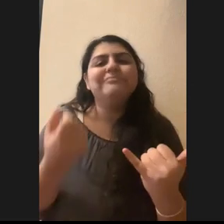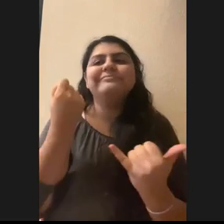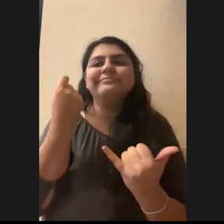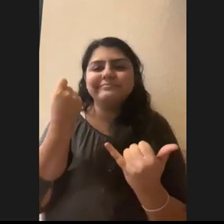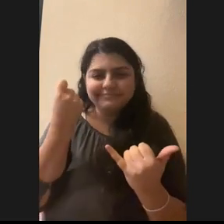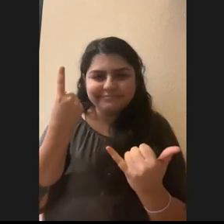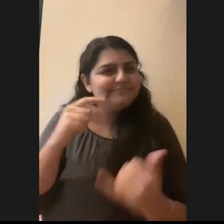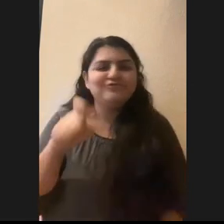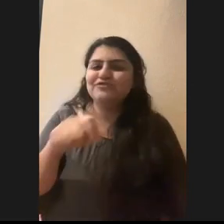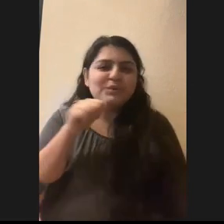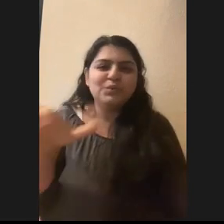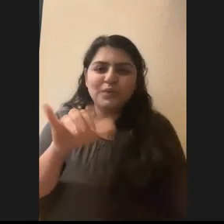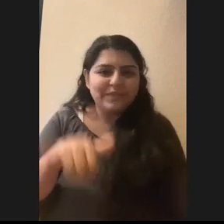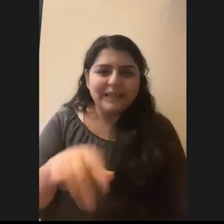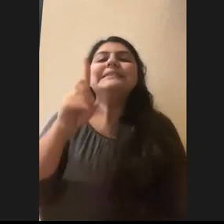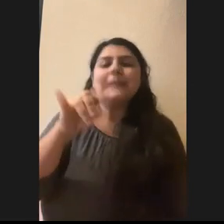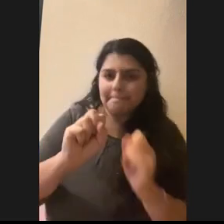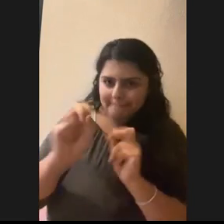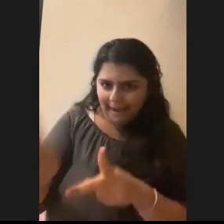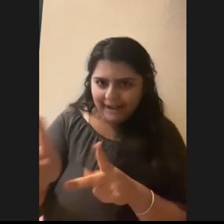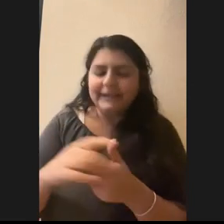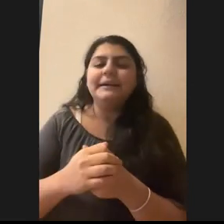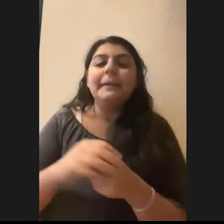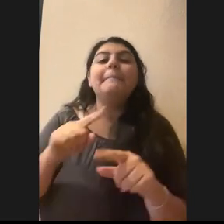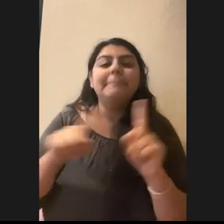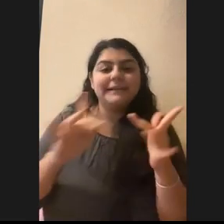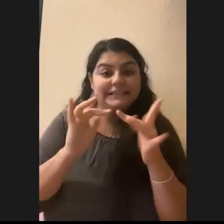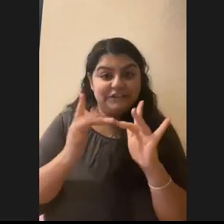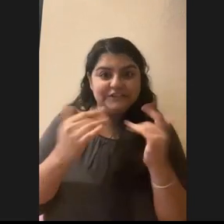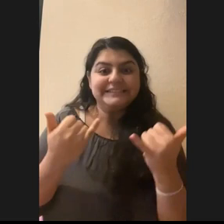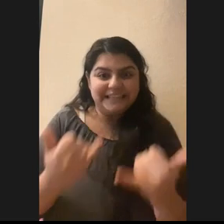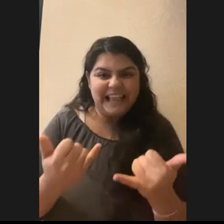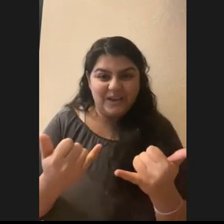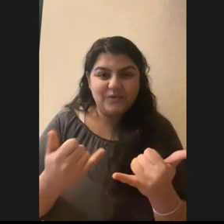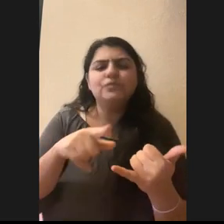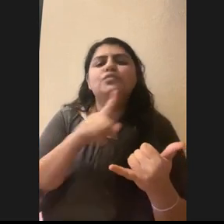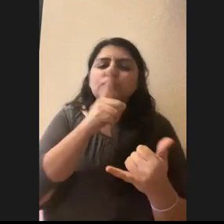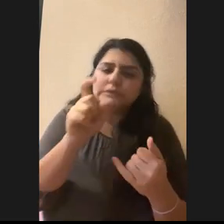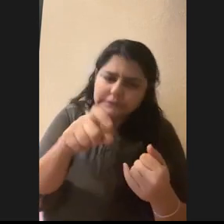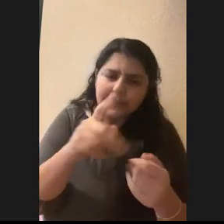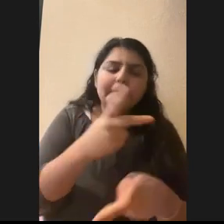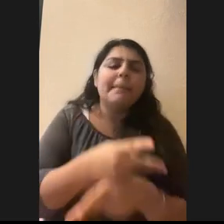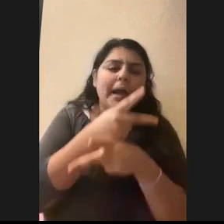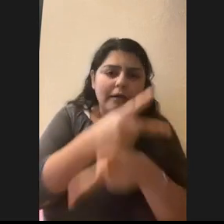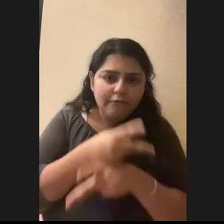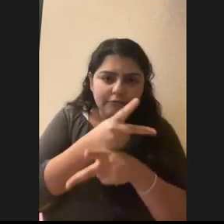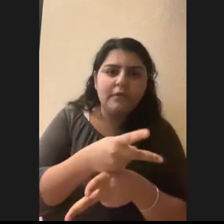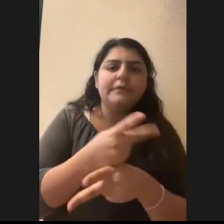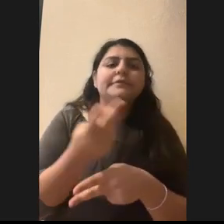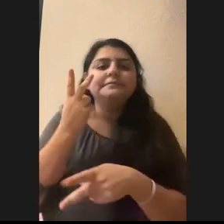we shouldn't do that. Luckily we did put it back. Um, but the internet nowadays, you should really be careful and see, you know, um,